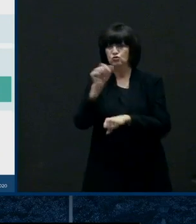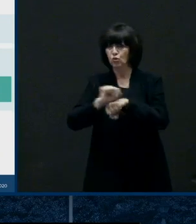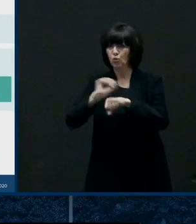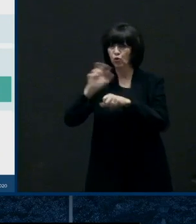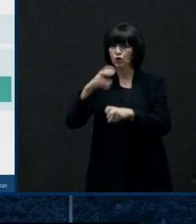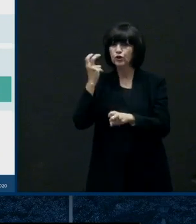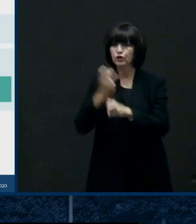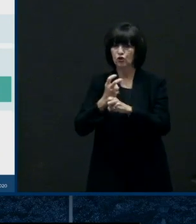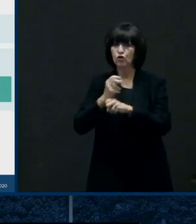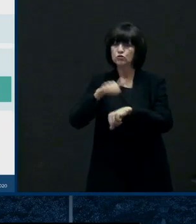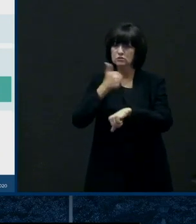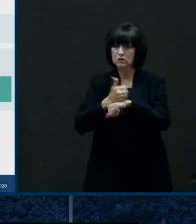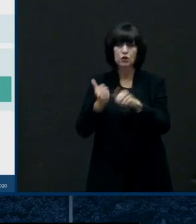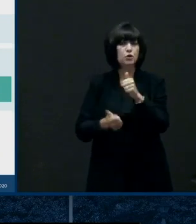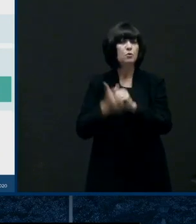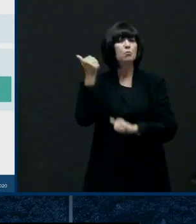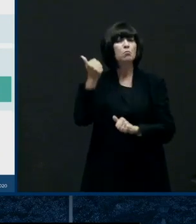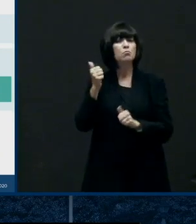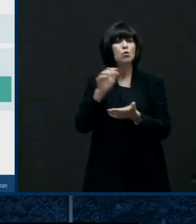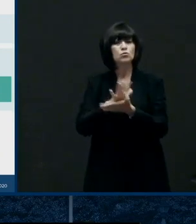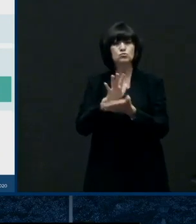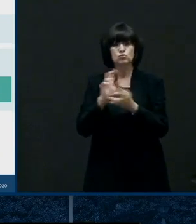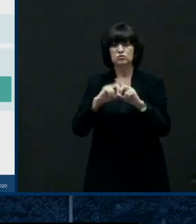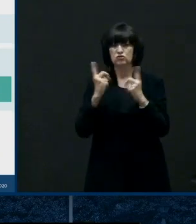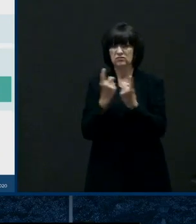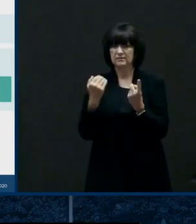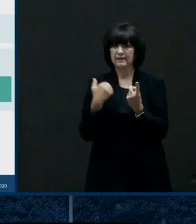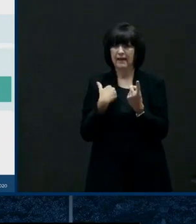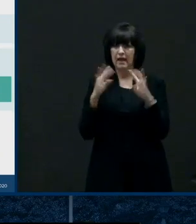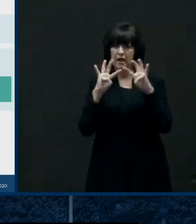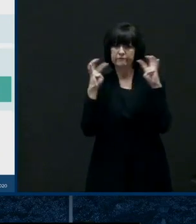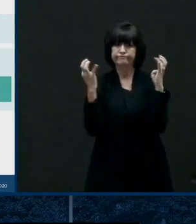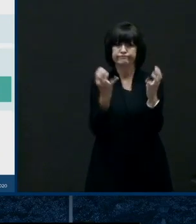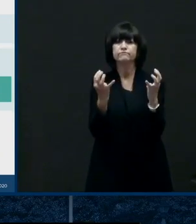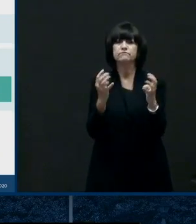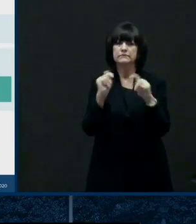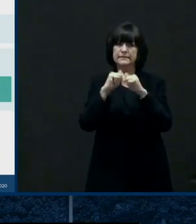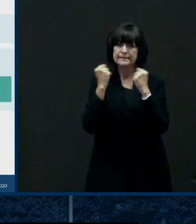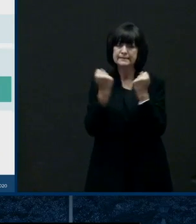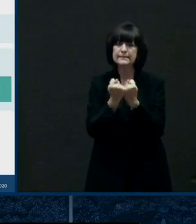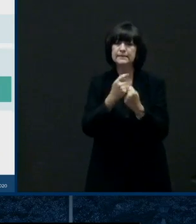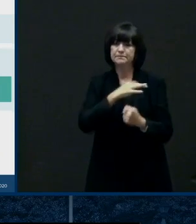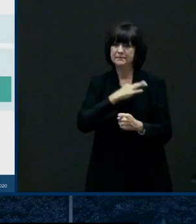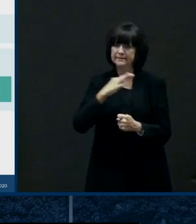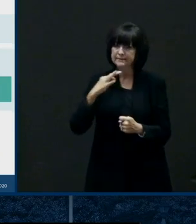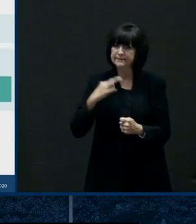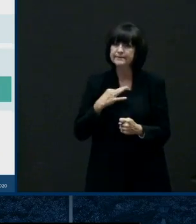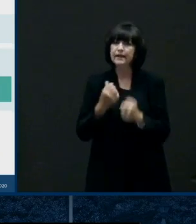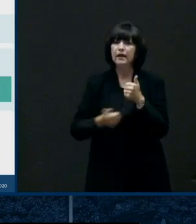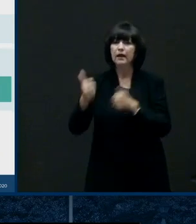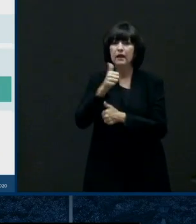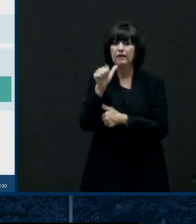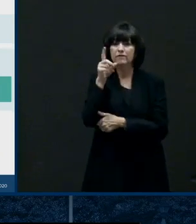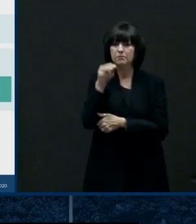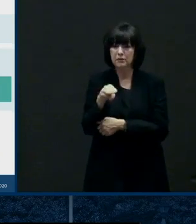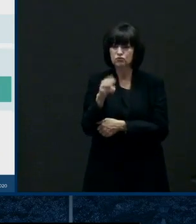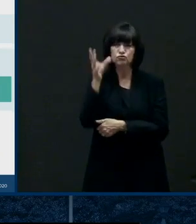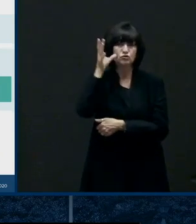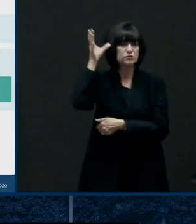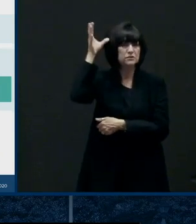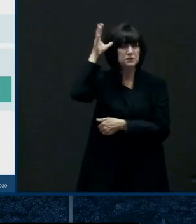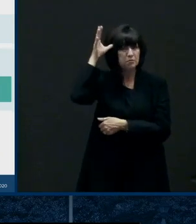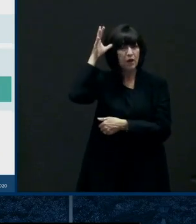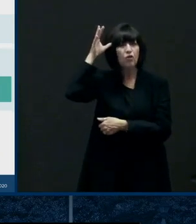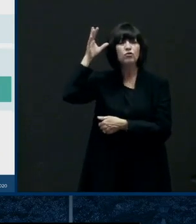most districts have large teams of teachers staff administrators parents involved in putting